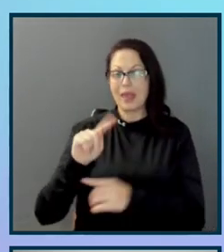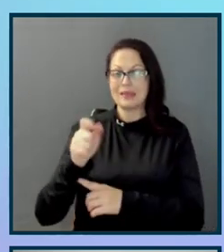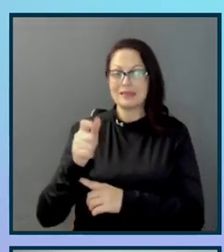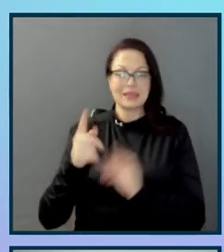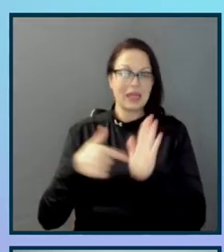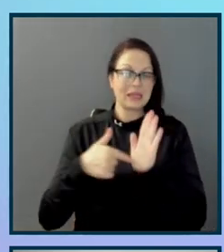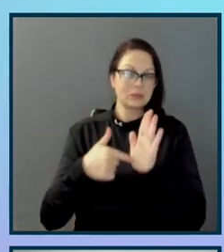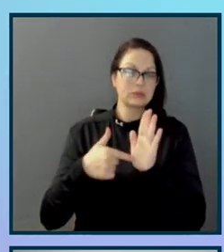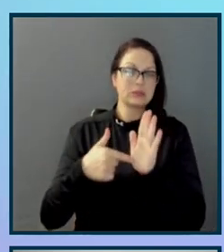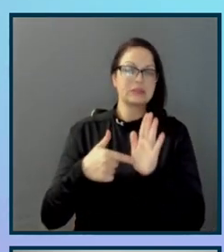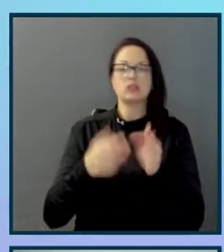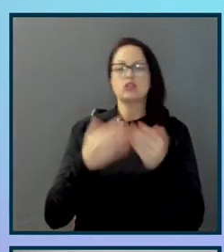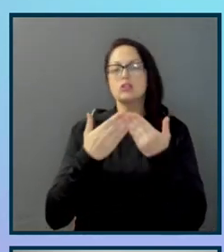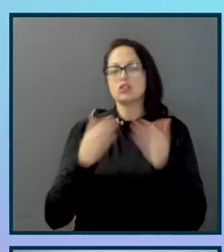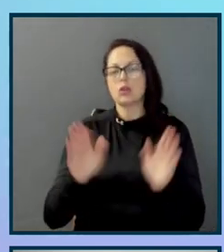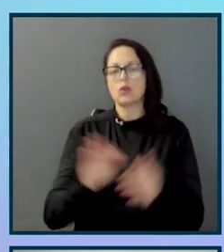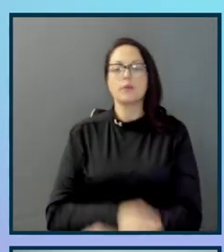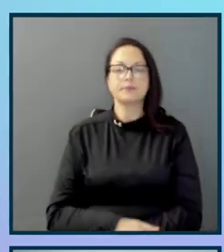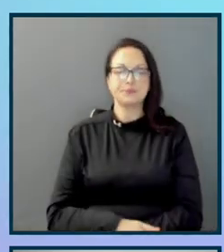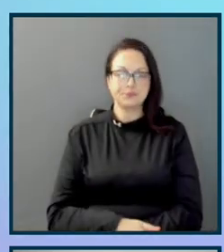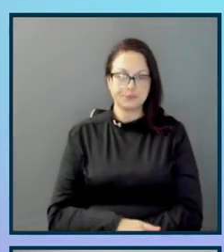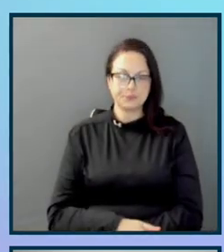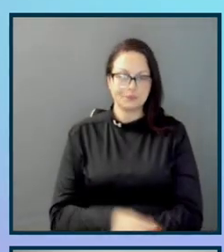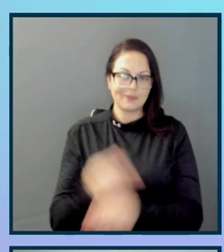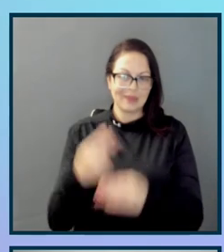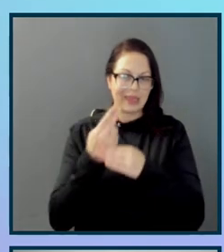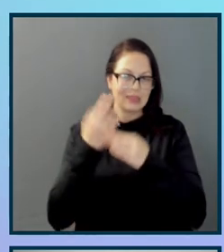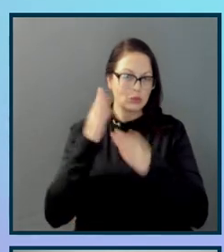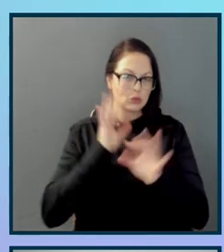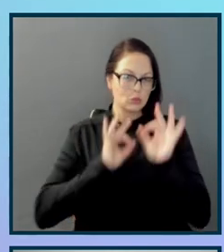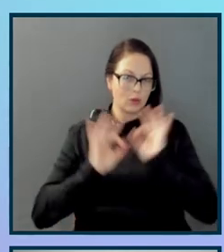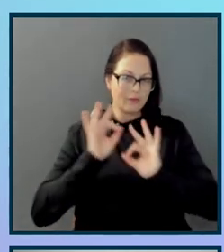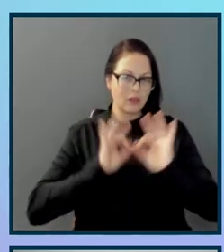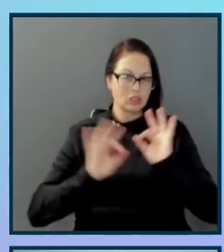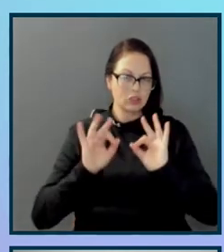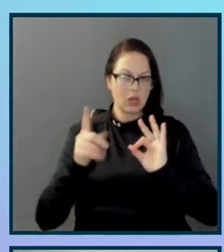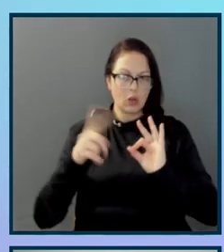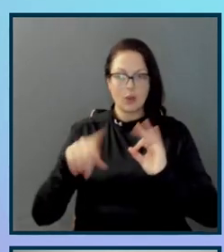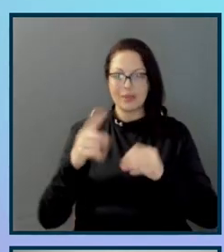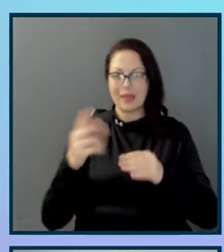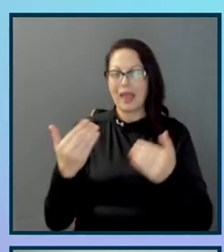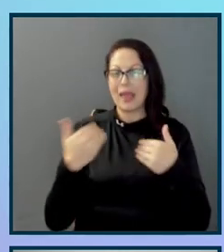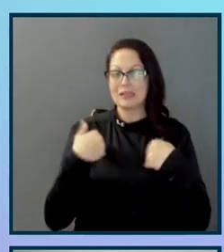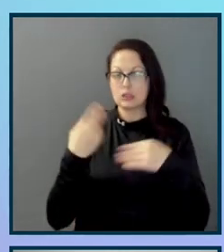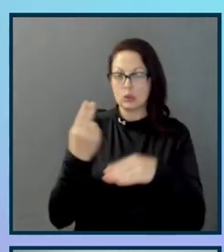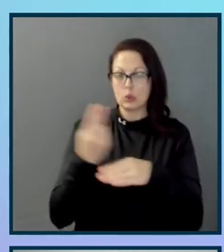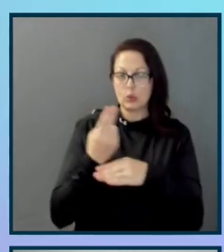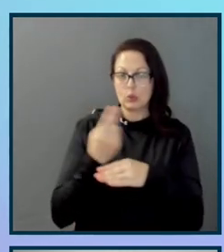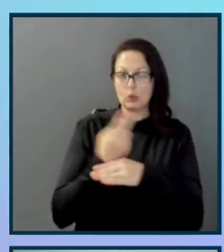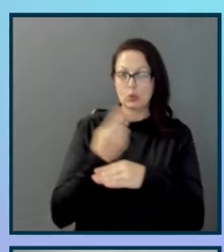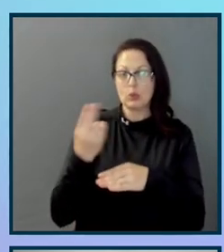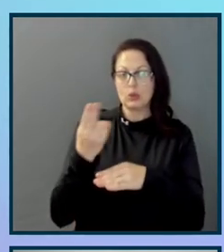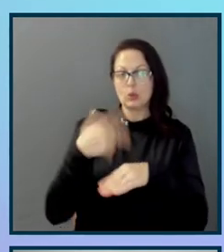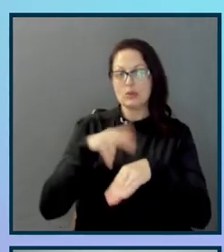the web in general. And users were super frustrated when they had to use their native browser tools to zoom in.